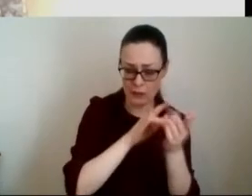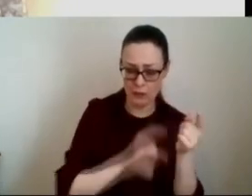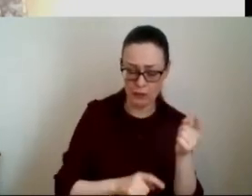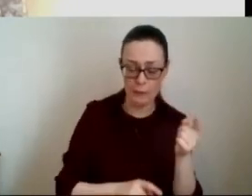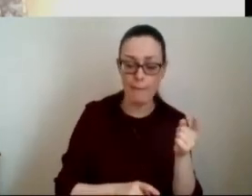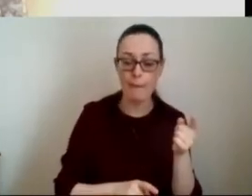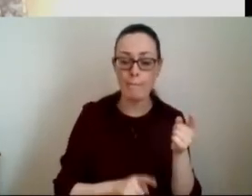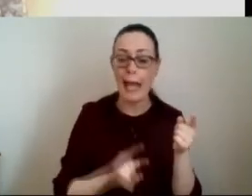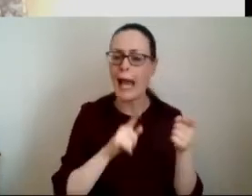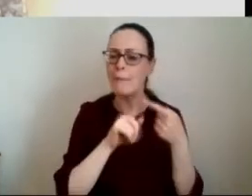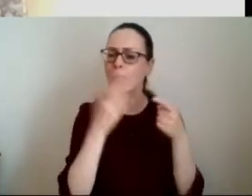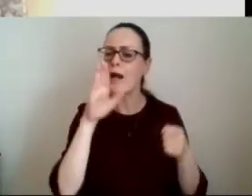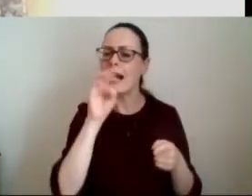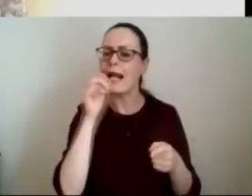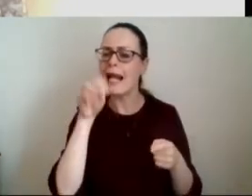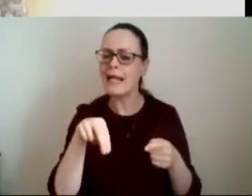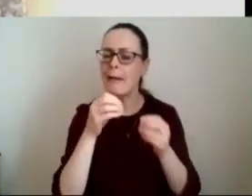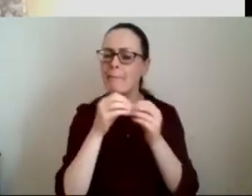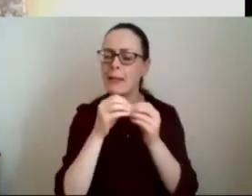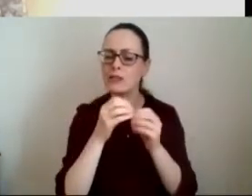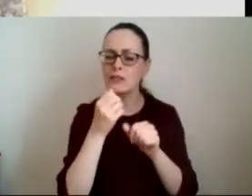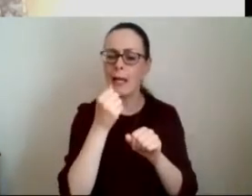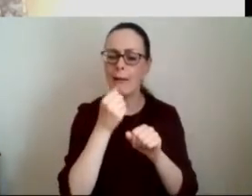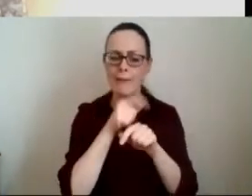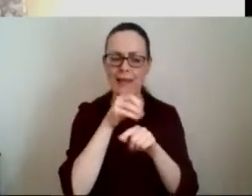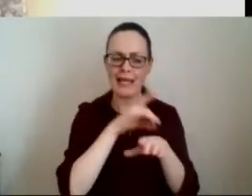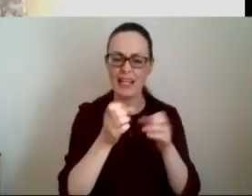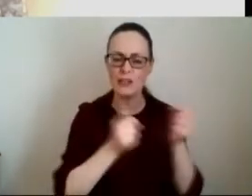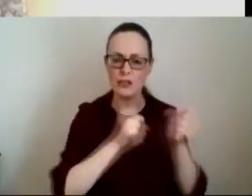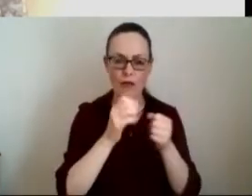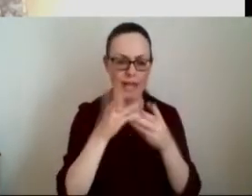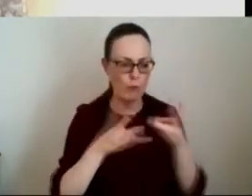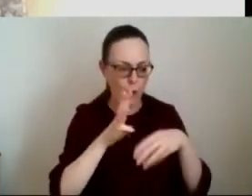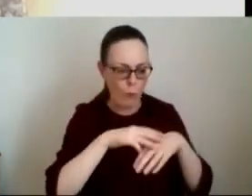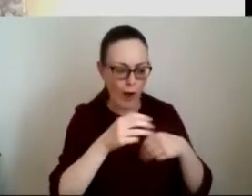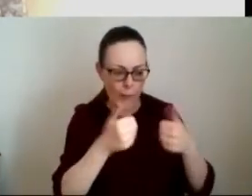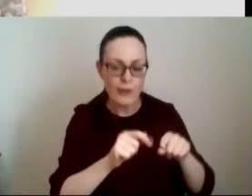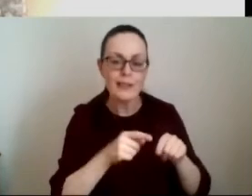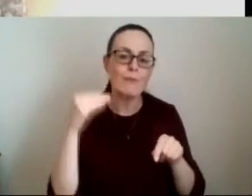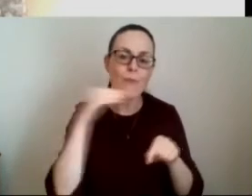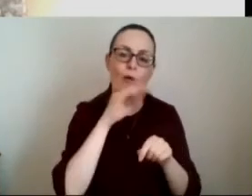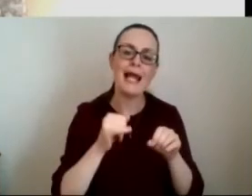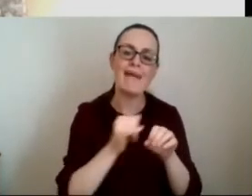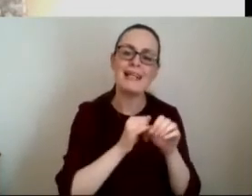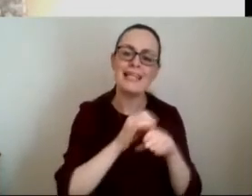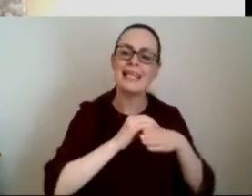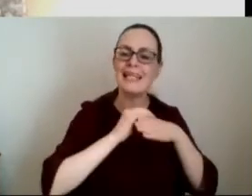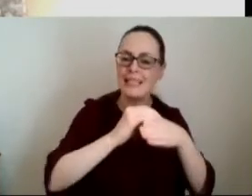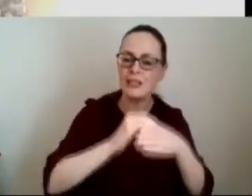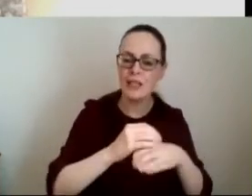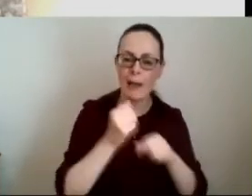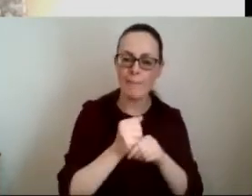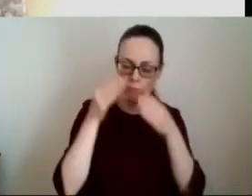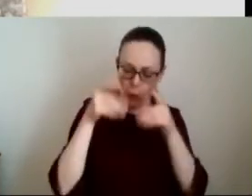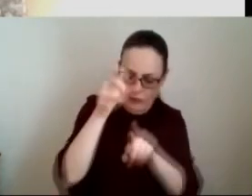earlier in relation to the key ingredients of making those sort of services work about clinical leadership being really important about patient focus i was interested